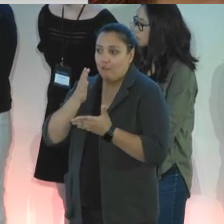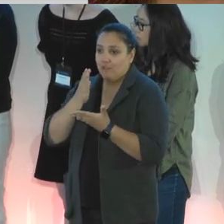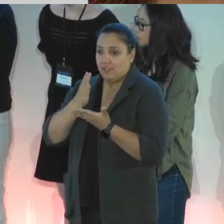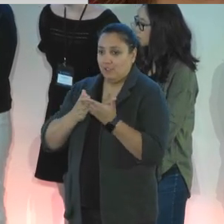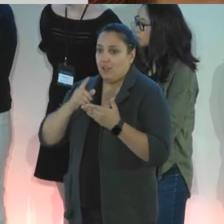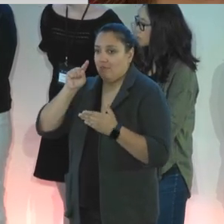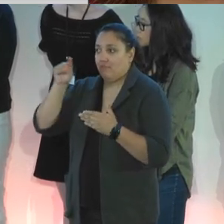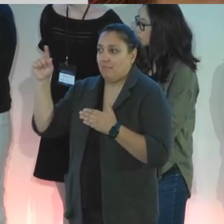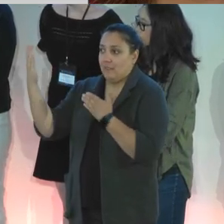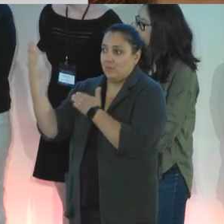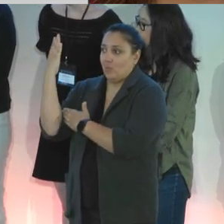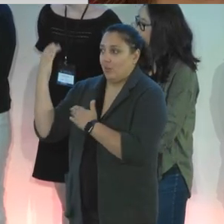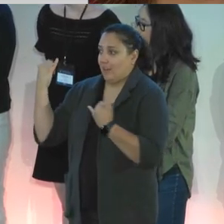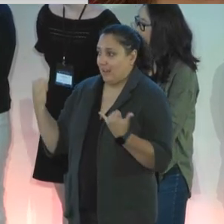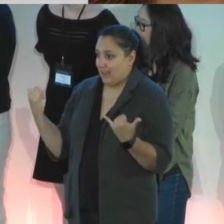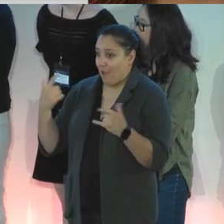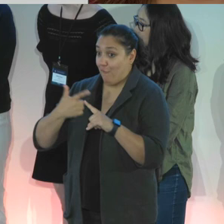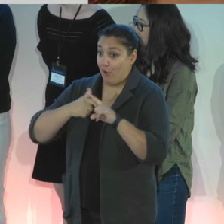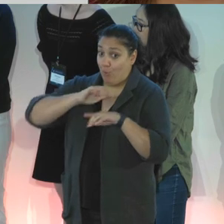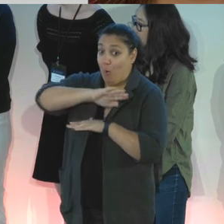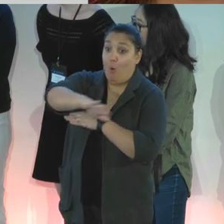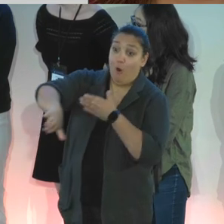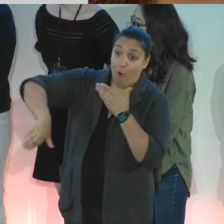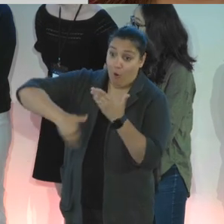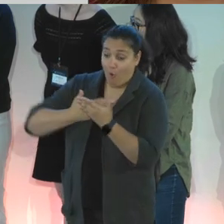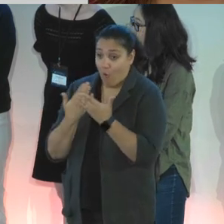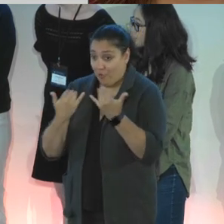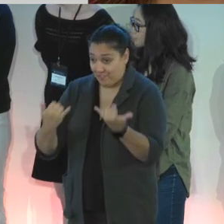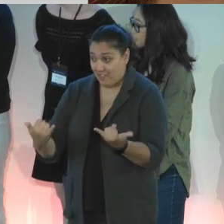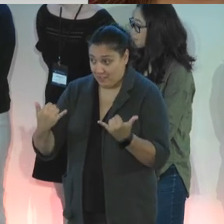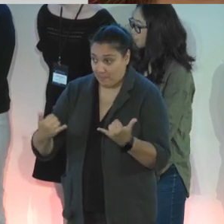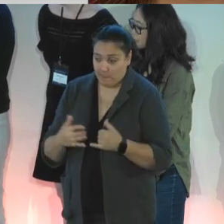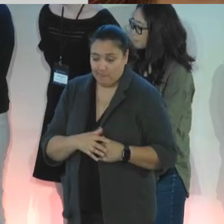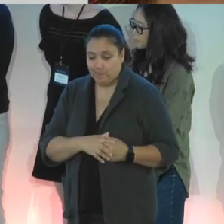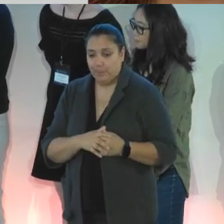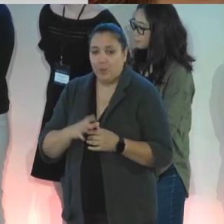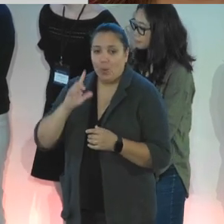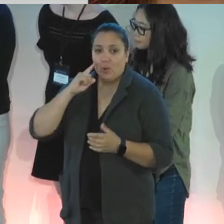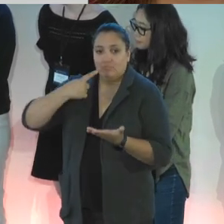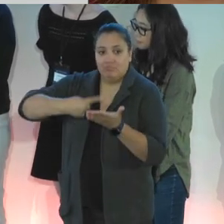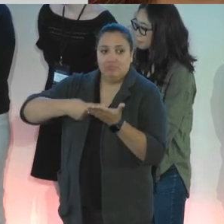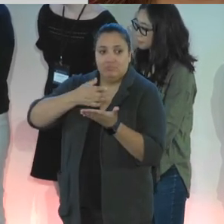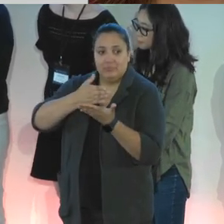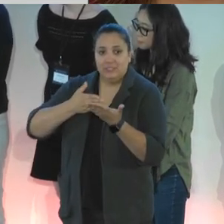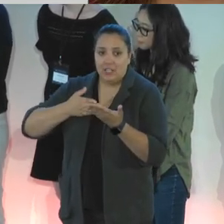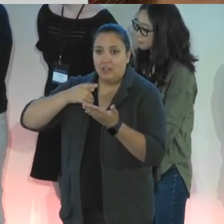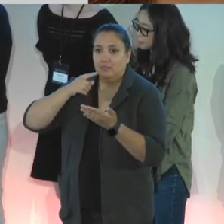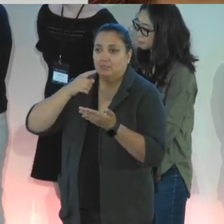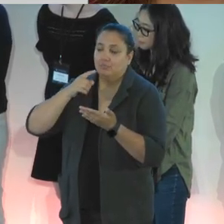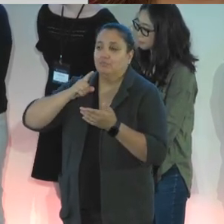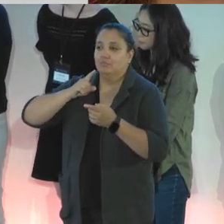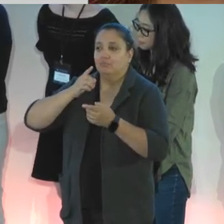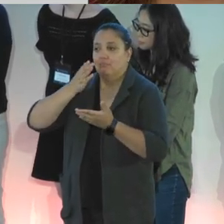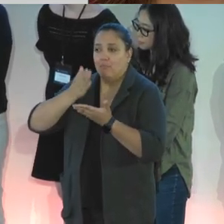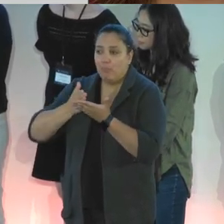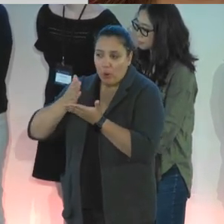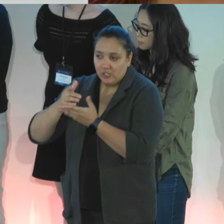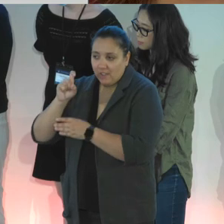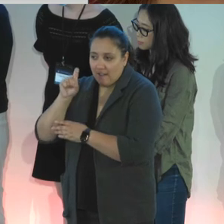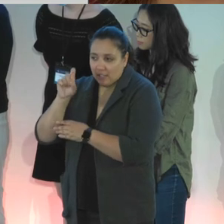now we're going to hear from everyone. That's the plan. And we're going to be talking about some different aspects of XR and accessibility.